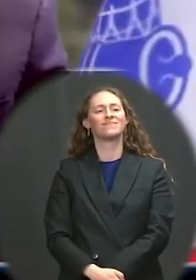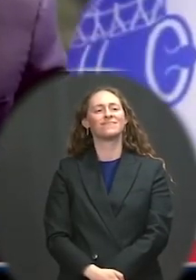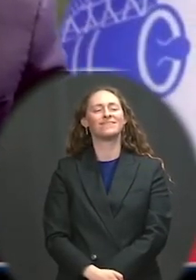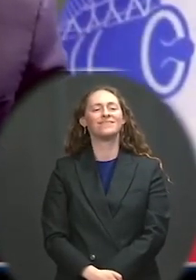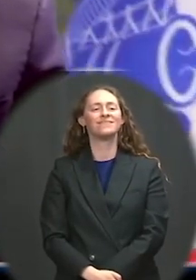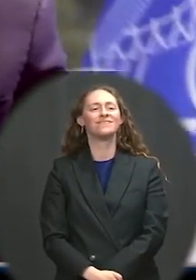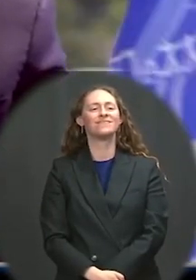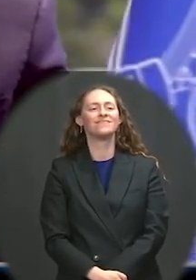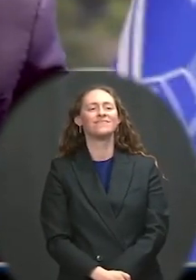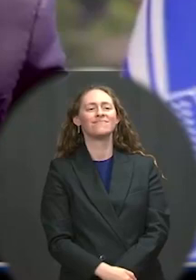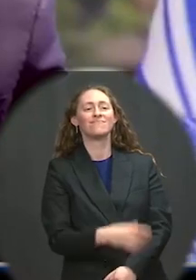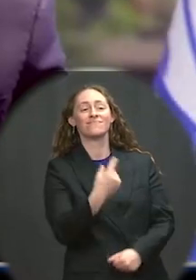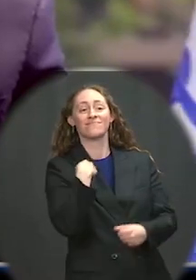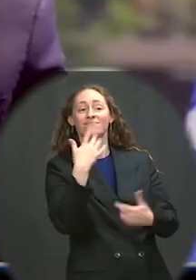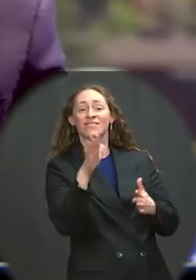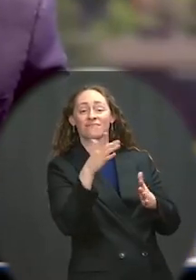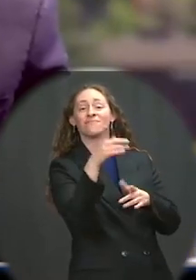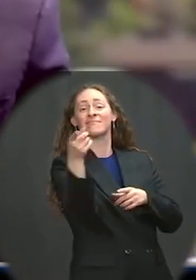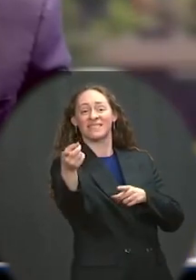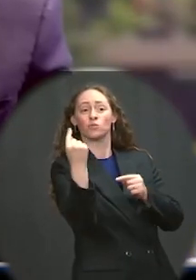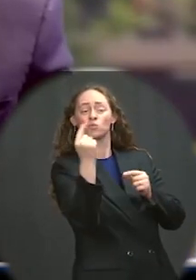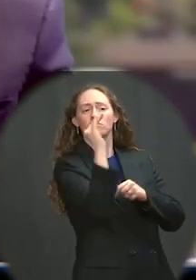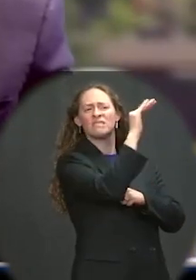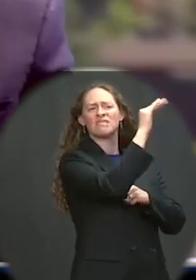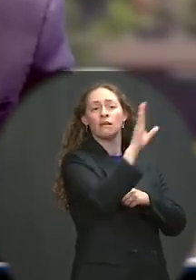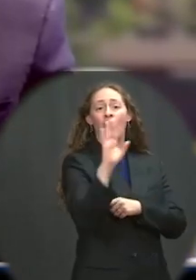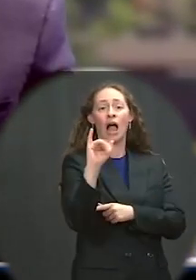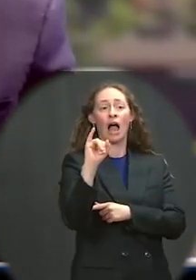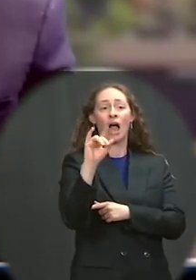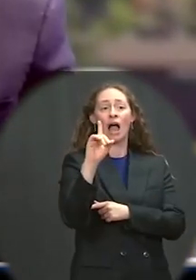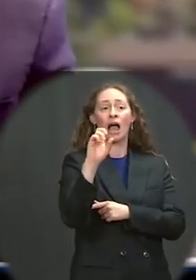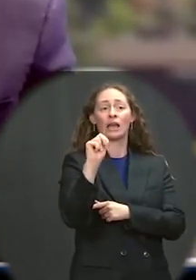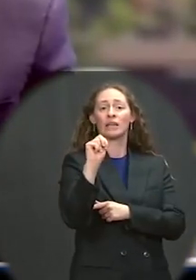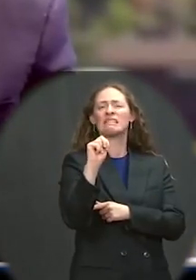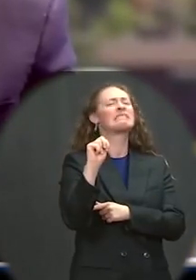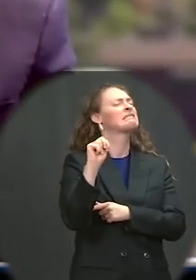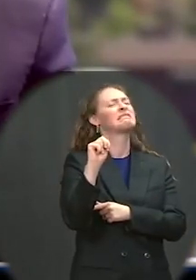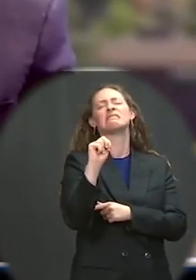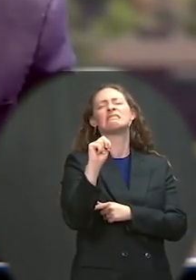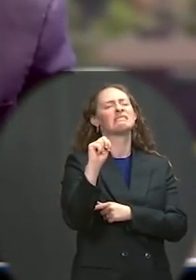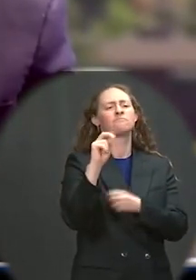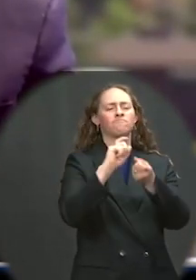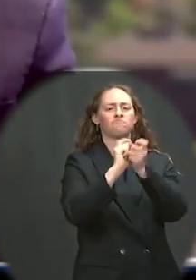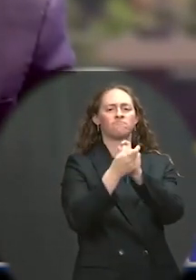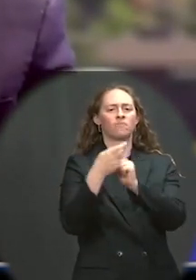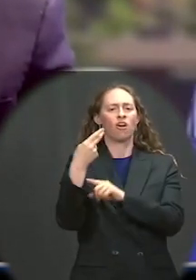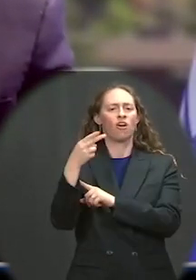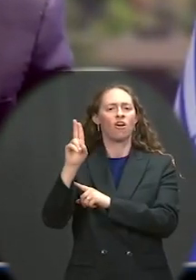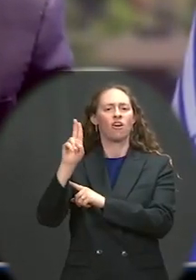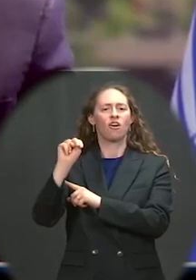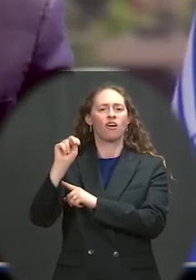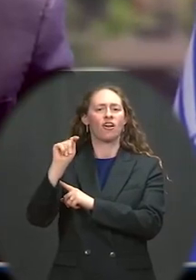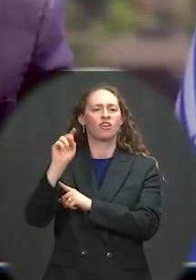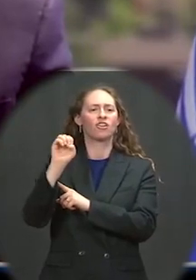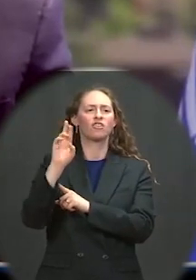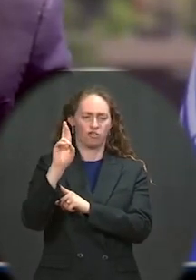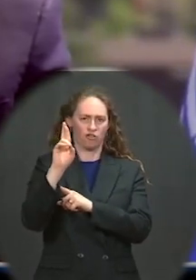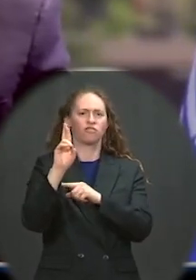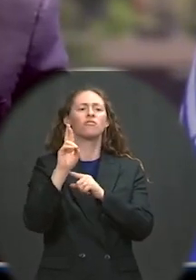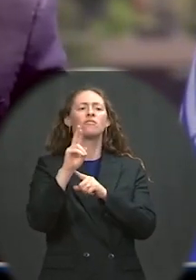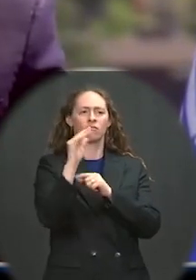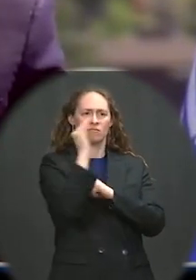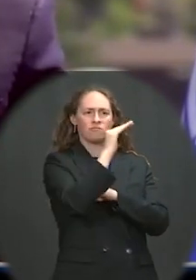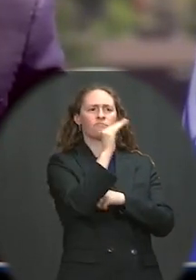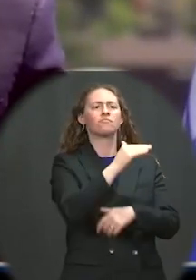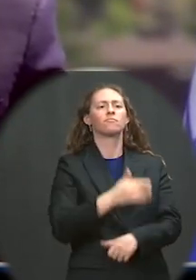because he didn't want to be viewed as having gotten any favors — having gotten any favors. Admiral Kelly, I want to thank you and